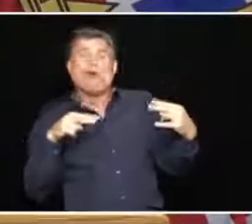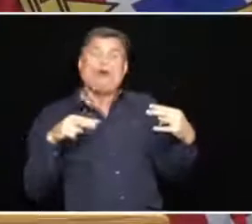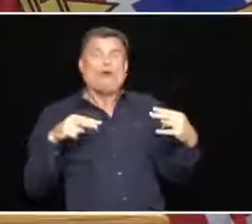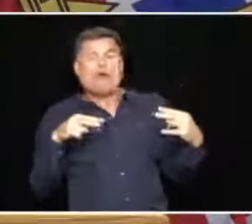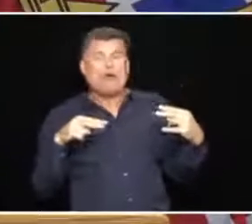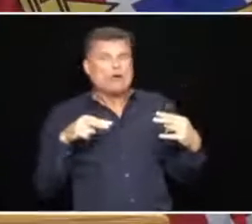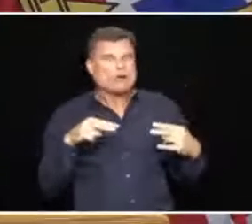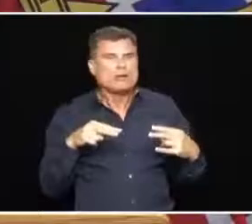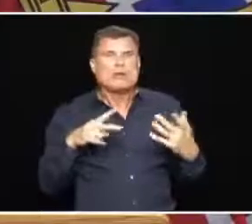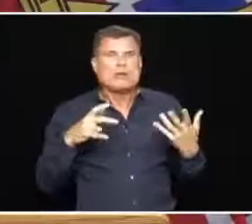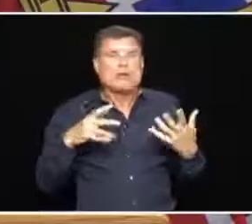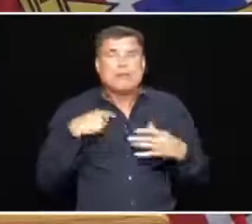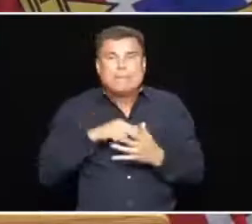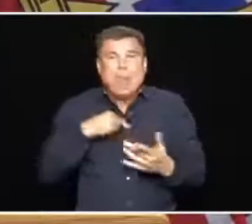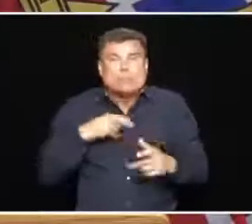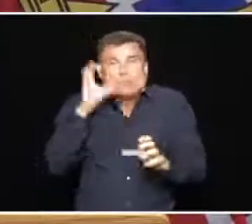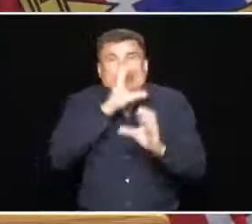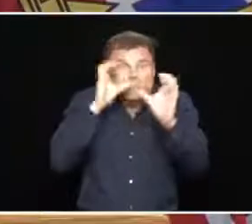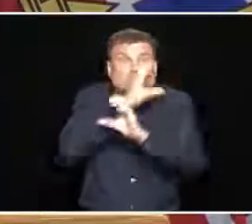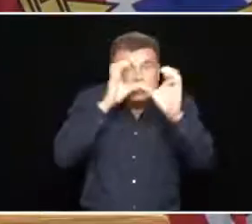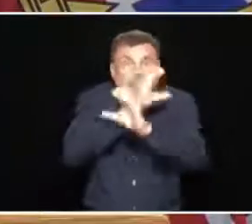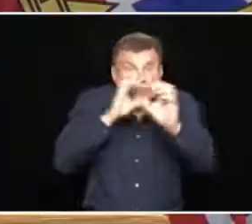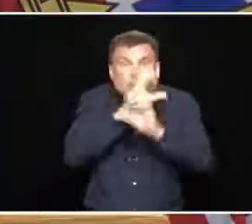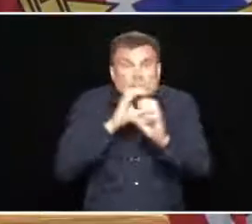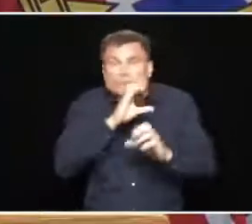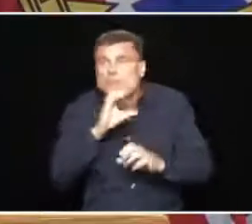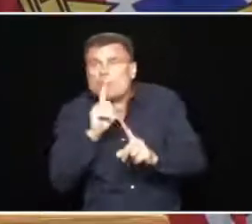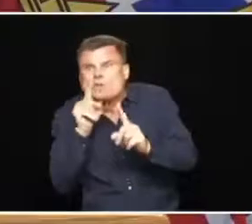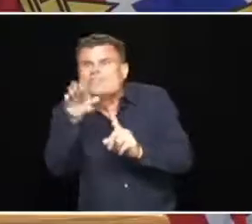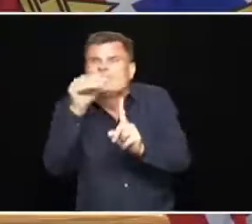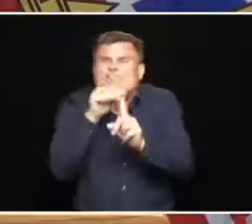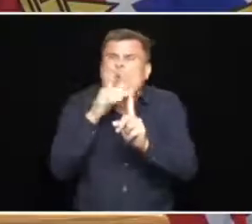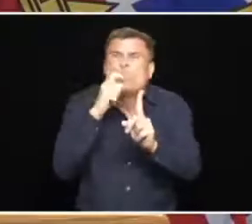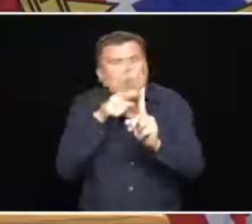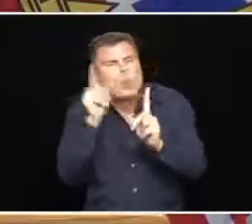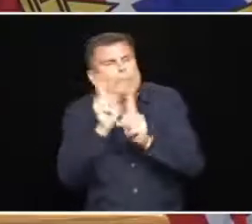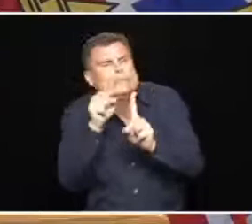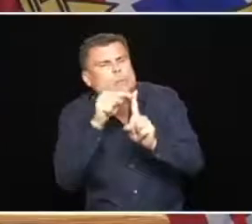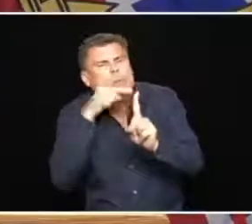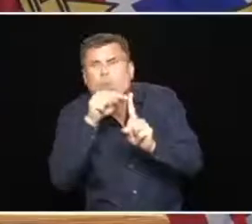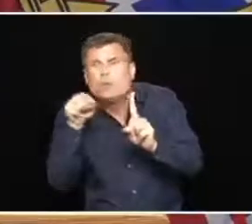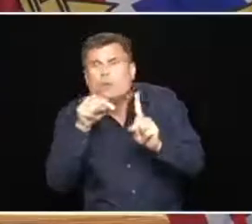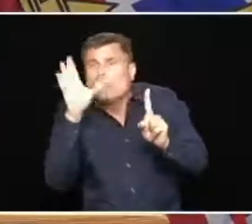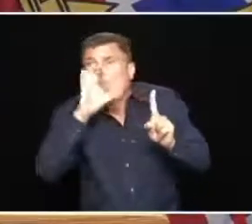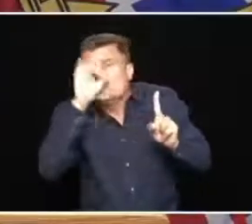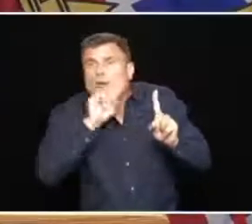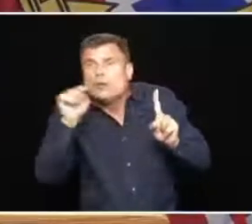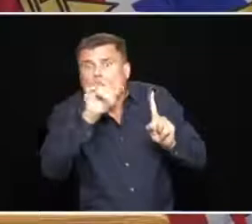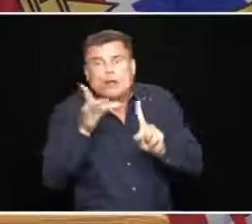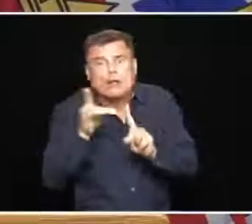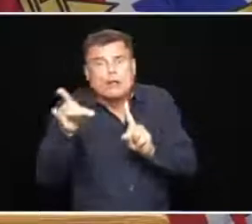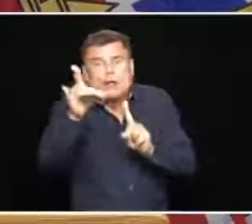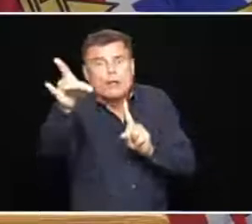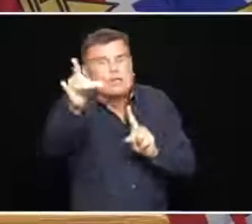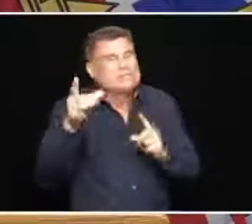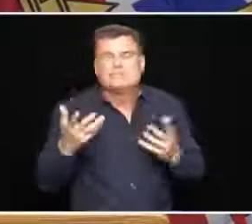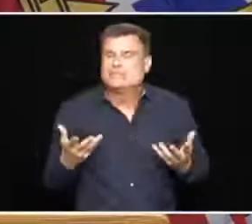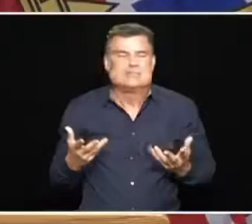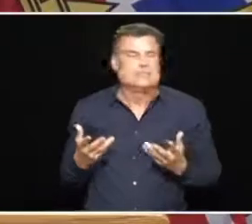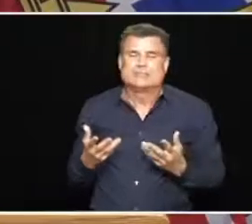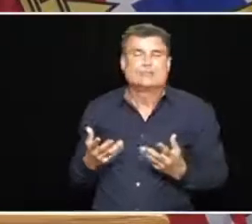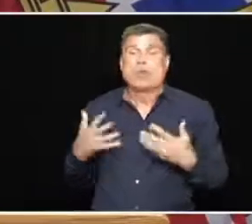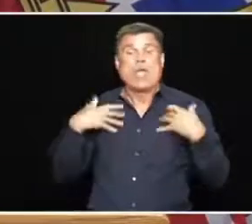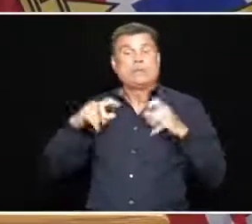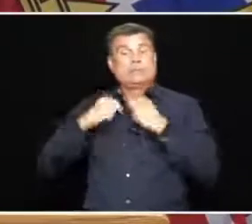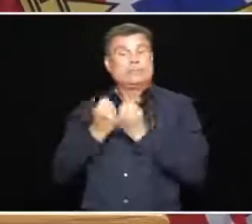and it is extremely time-consuming to find people. As a result, we need to ensure that